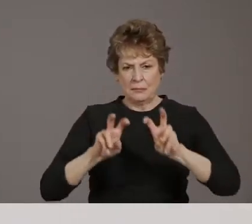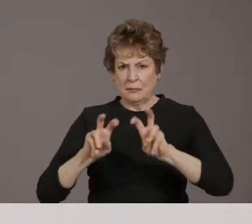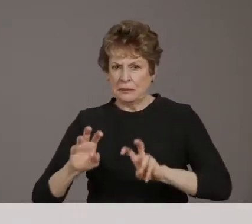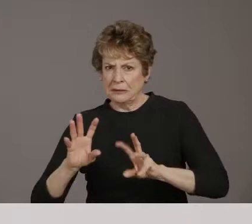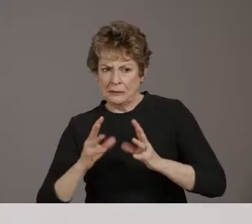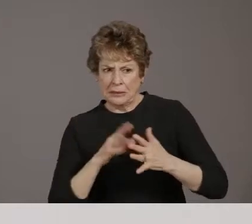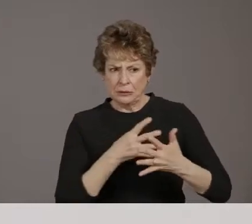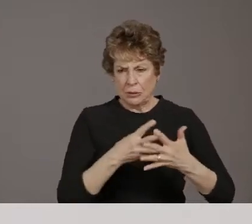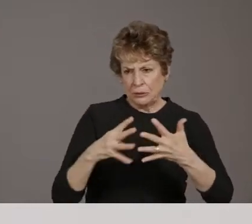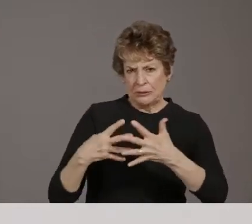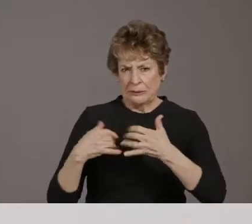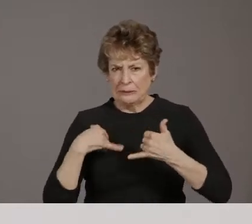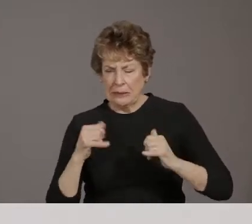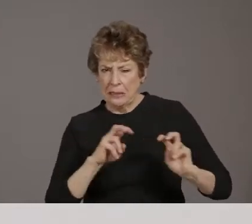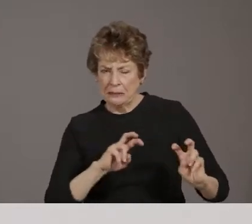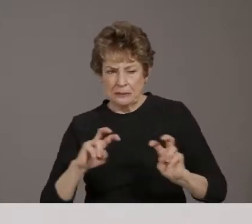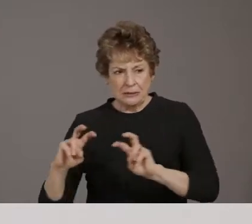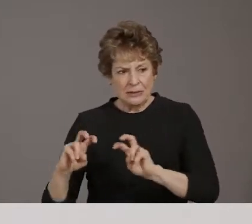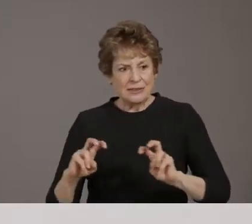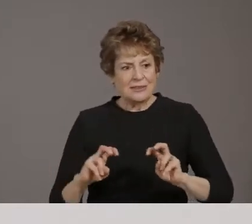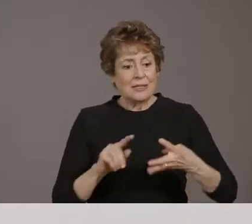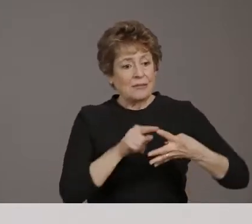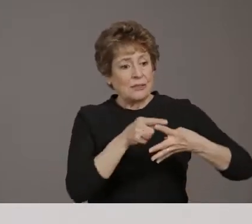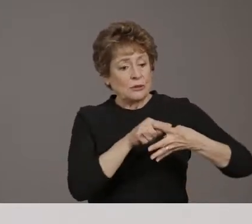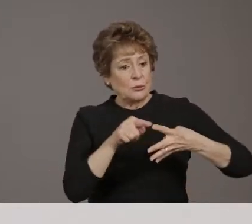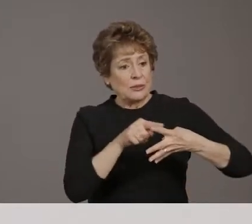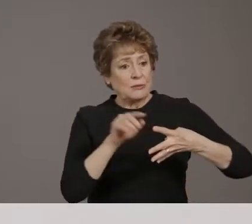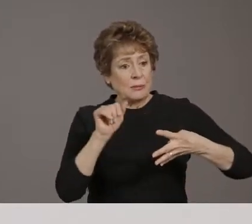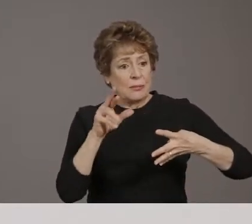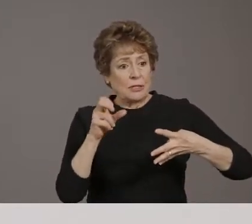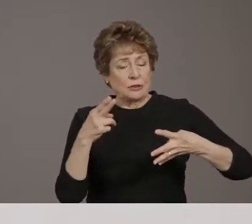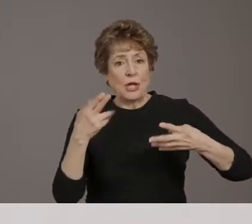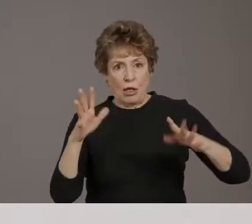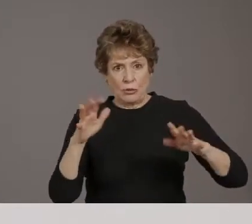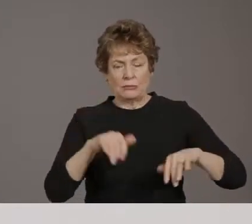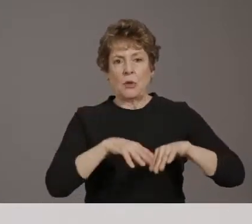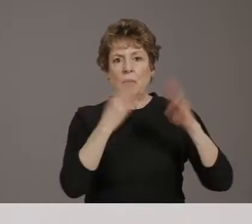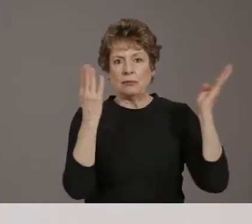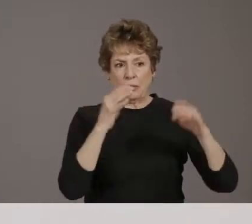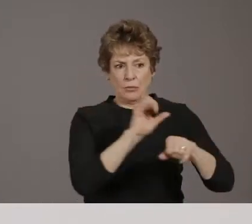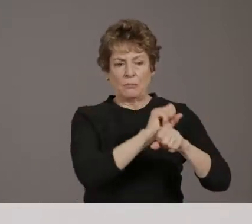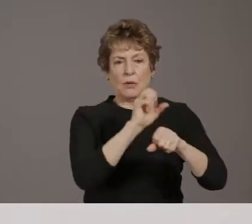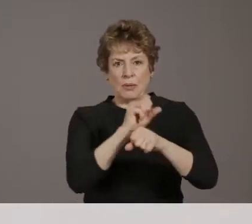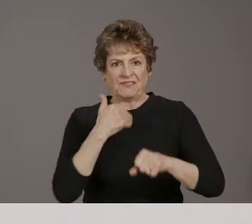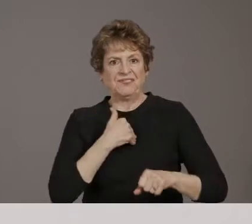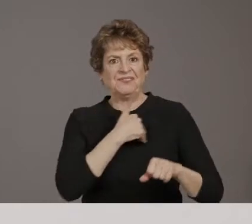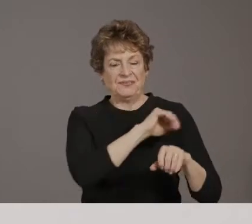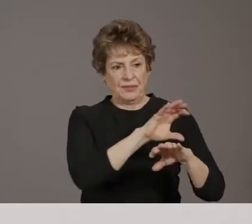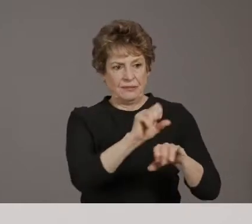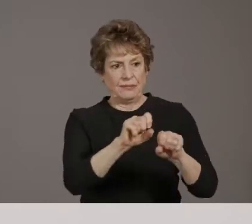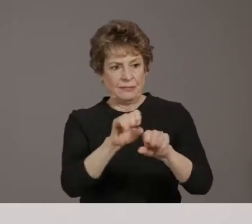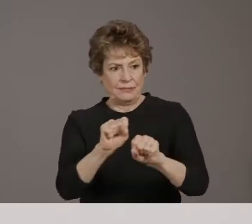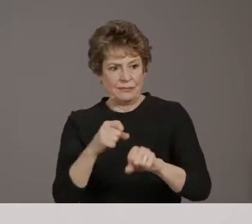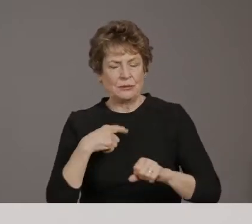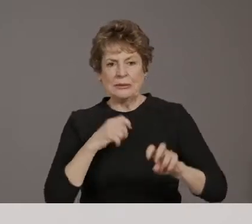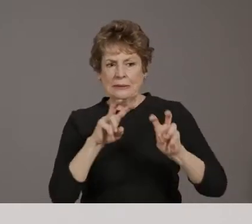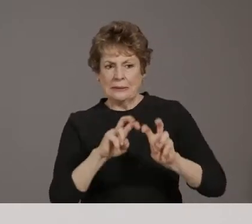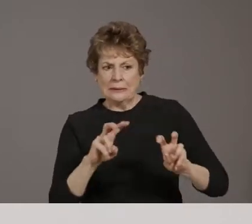appointments booked for the first part of the week. Um, so we, we're taking a look at when to open up that schedule.